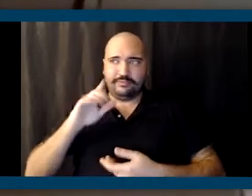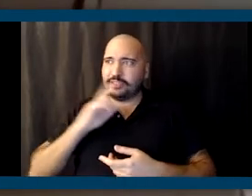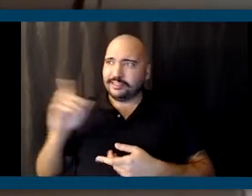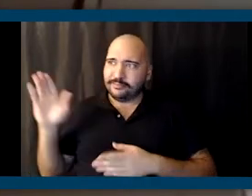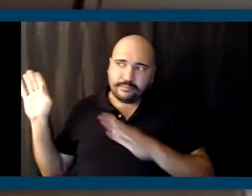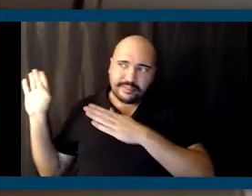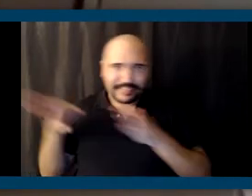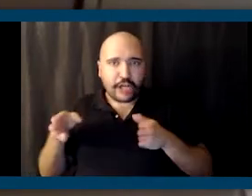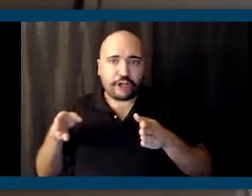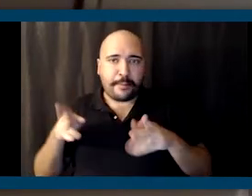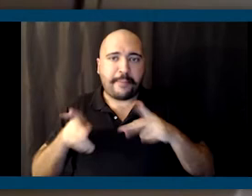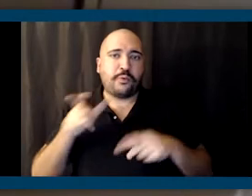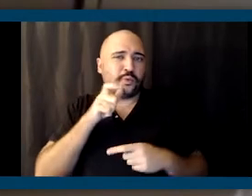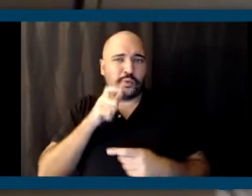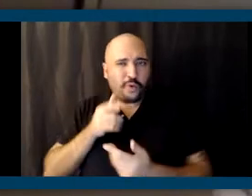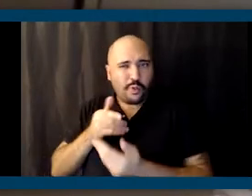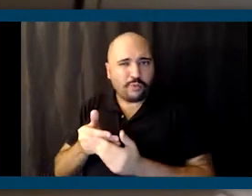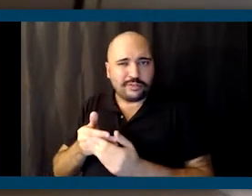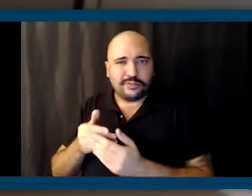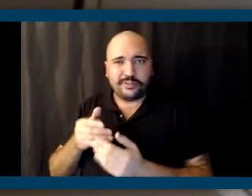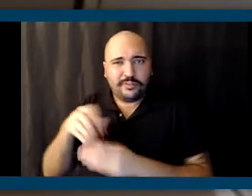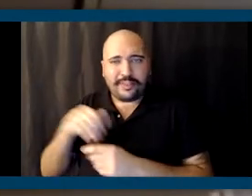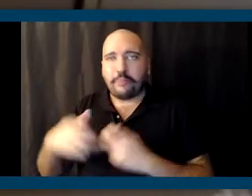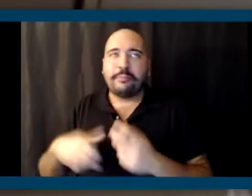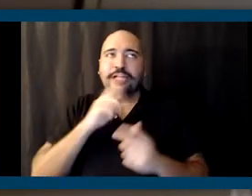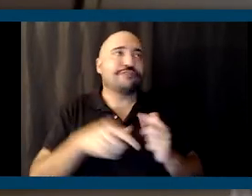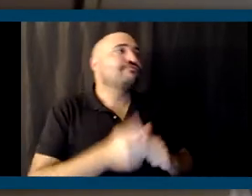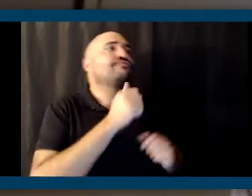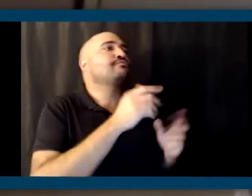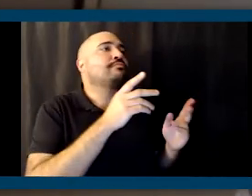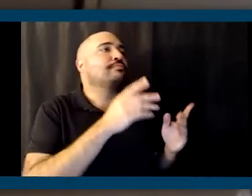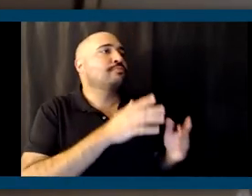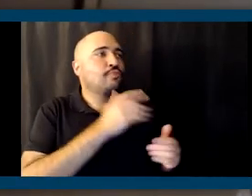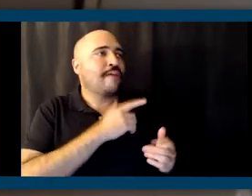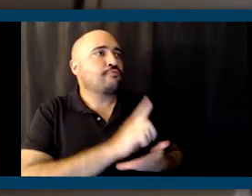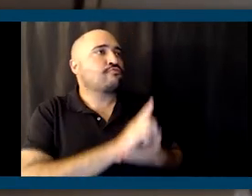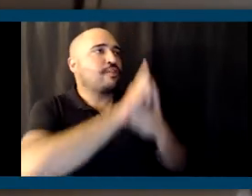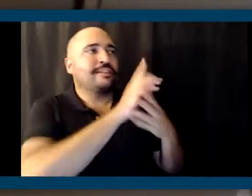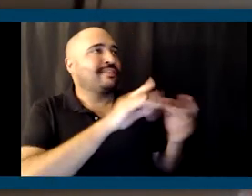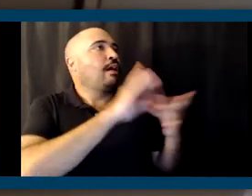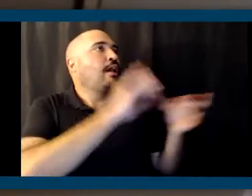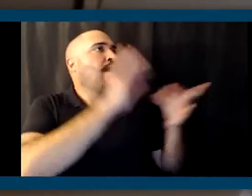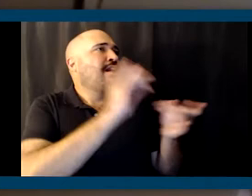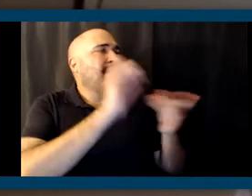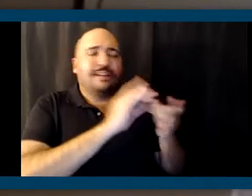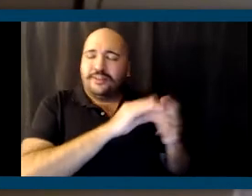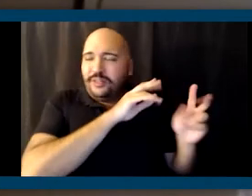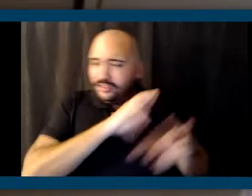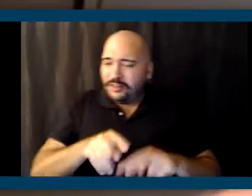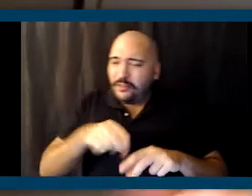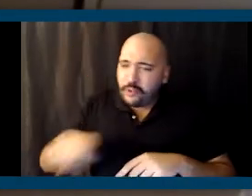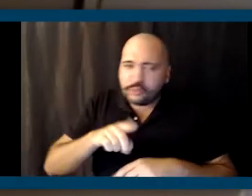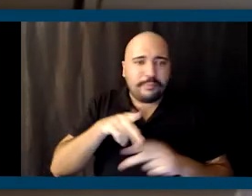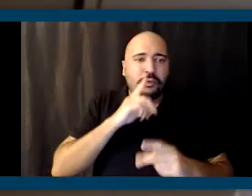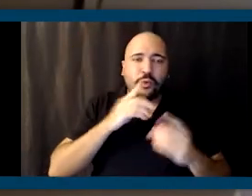closest to the problems, not just the privileged few, but the people who are, who are unhoused, who